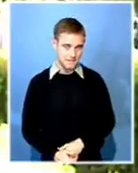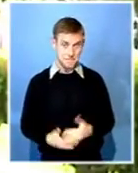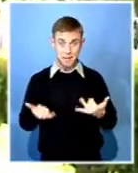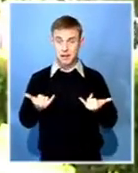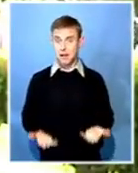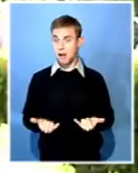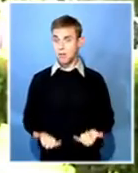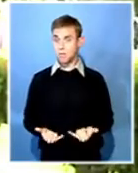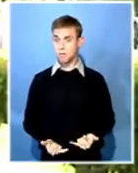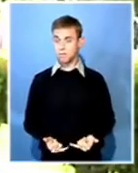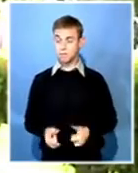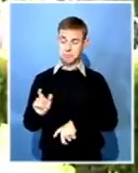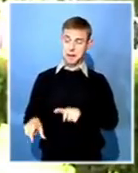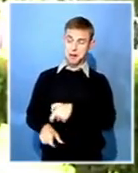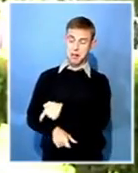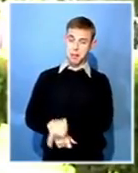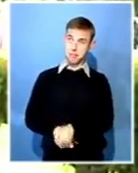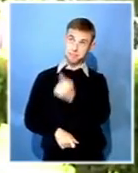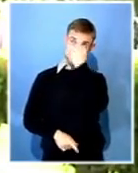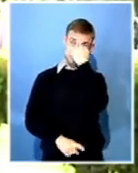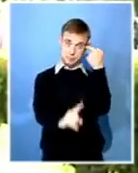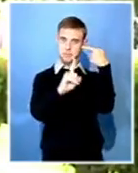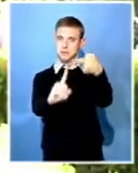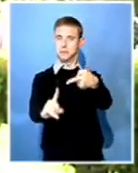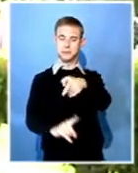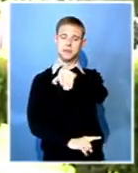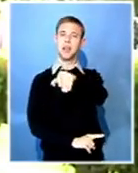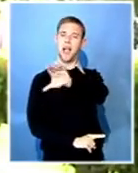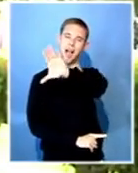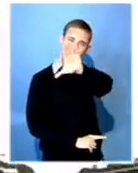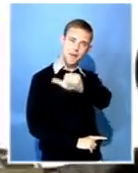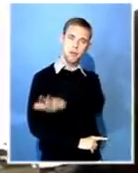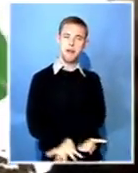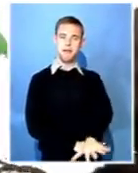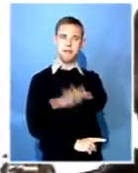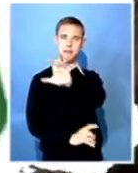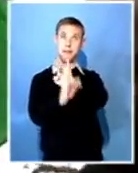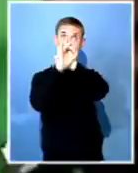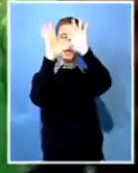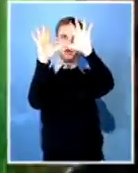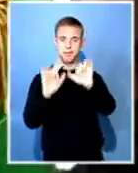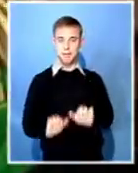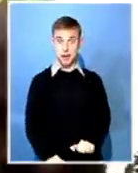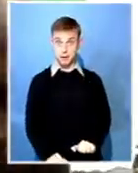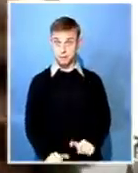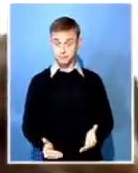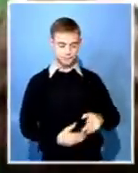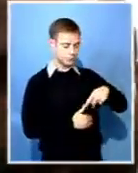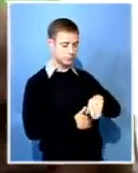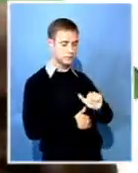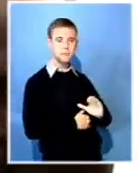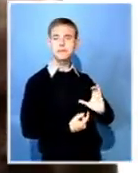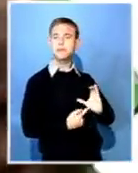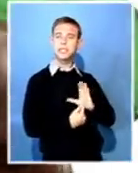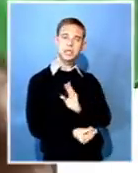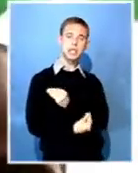the best chance to provide an alternative vision. The PSC said though Tosana was never recognized for the